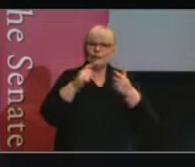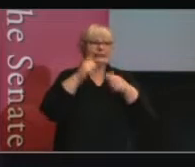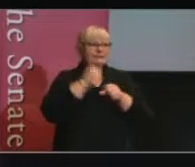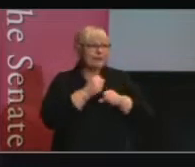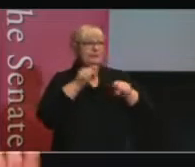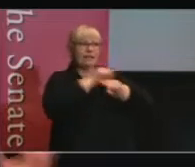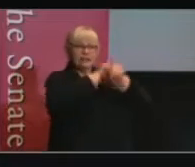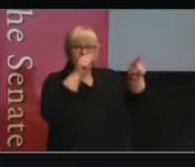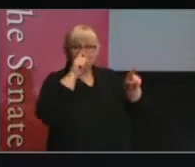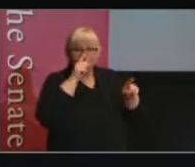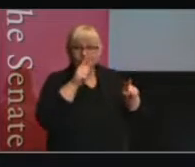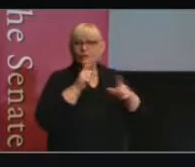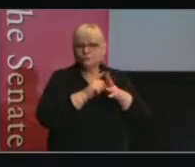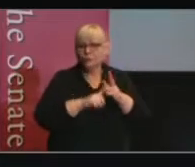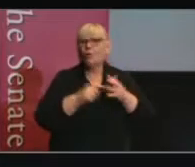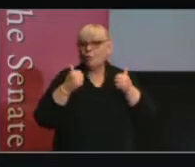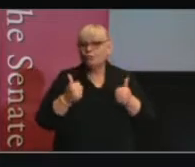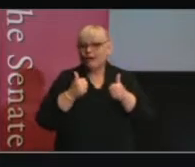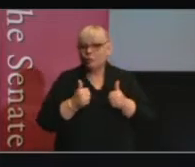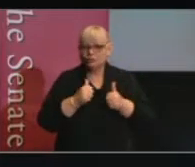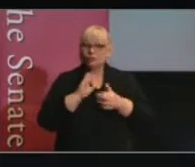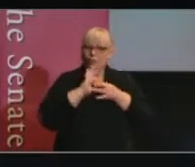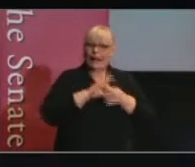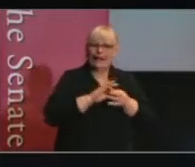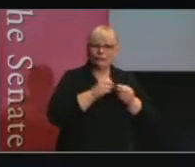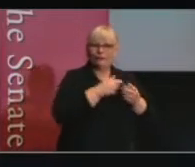brilliantly already when it comes to engagement.